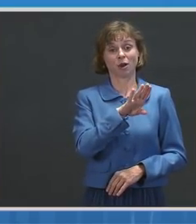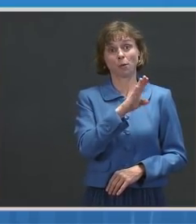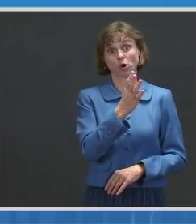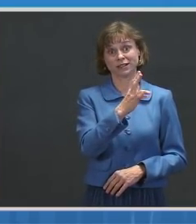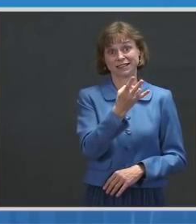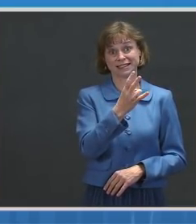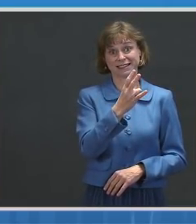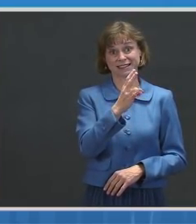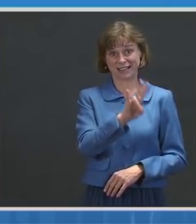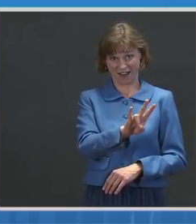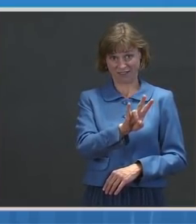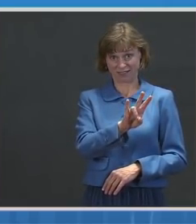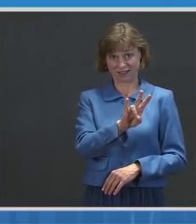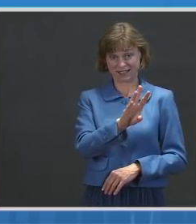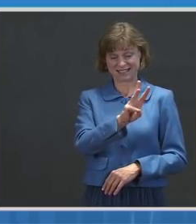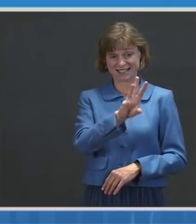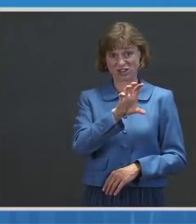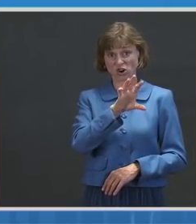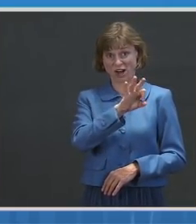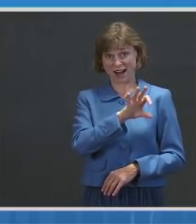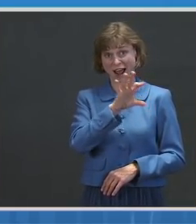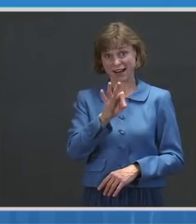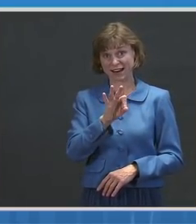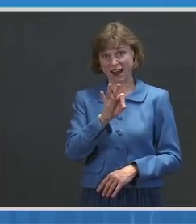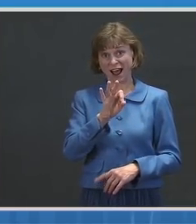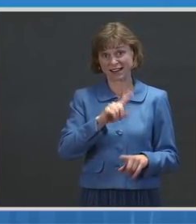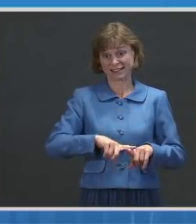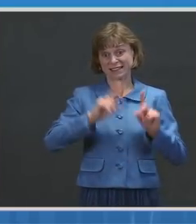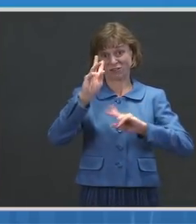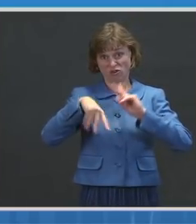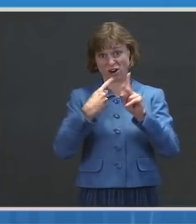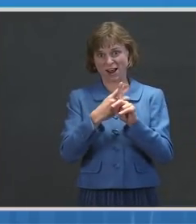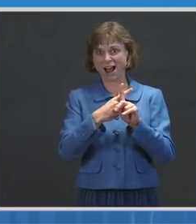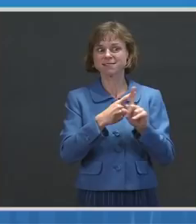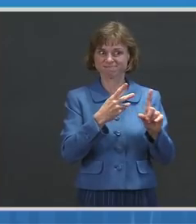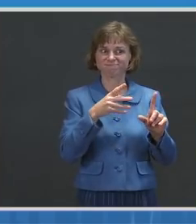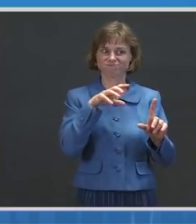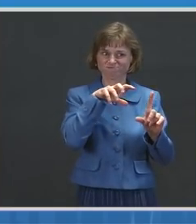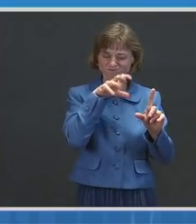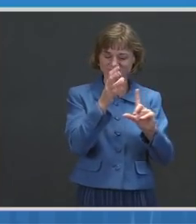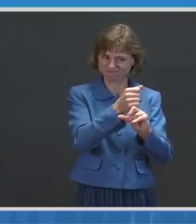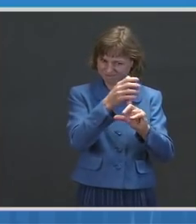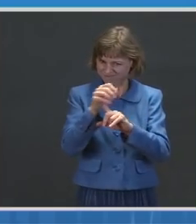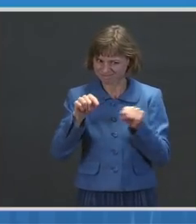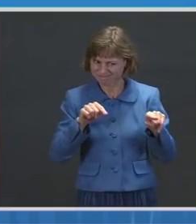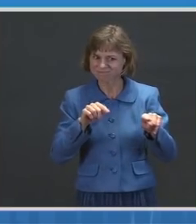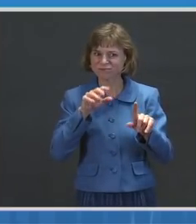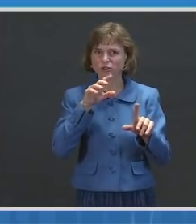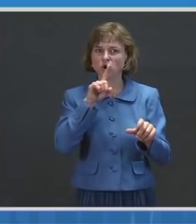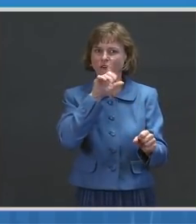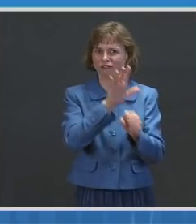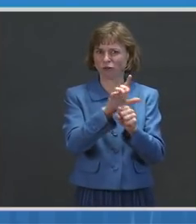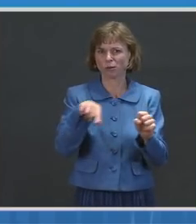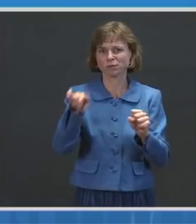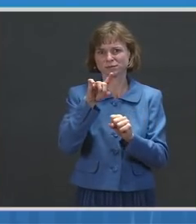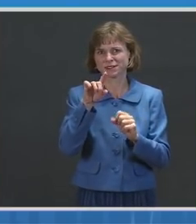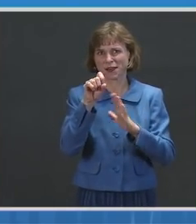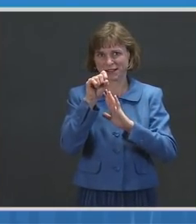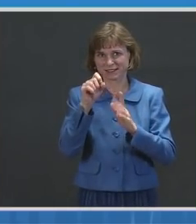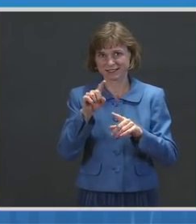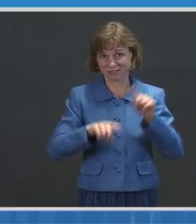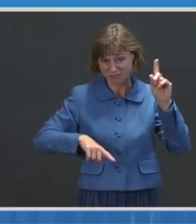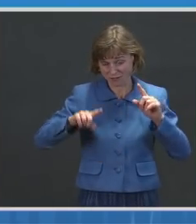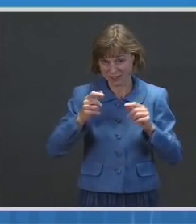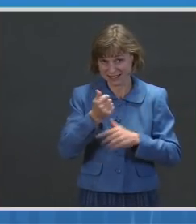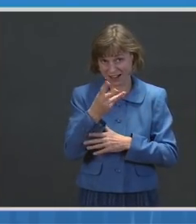cases have been confirmed across 34 states, with 690 of these cases being the B.1.1.7 variant,